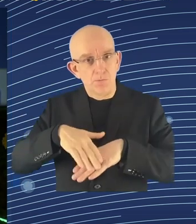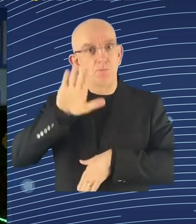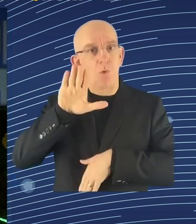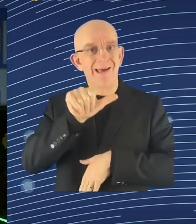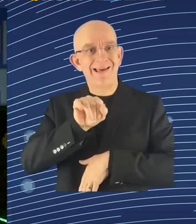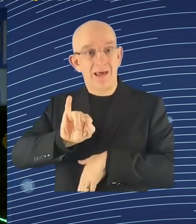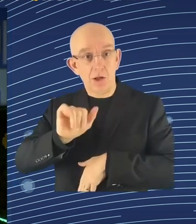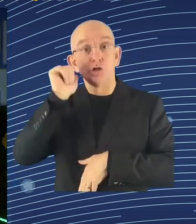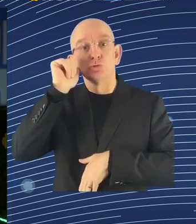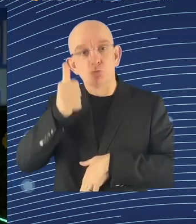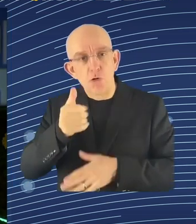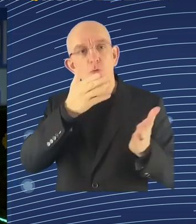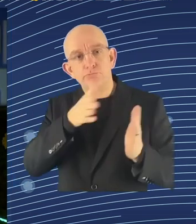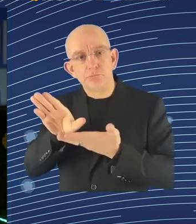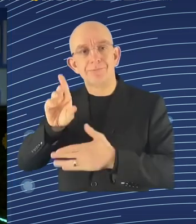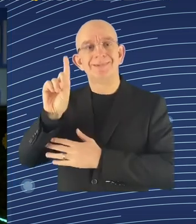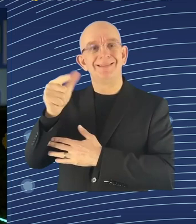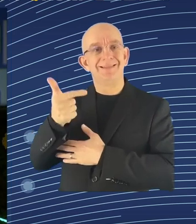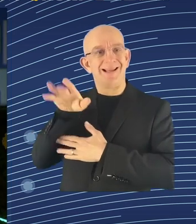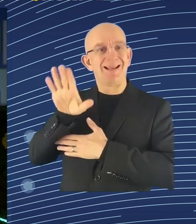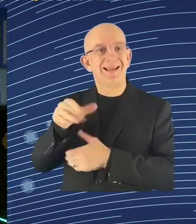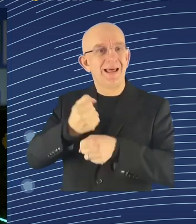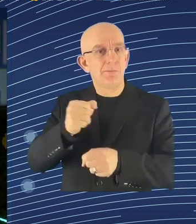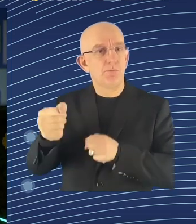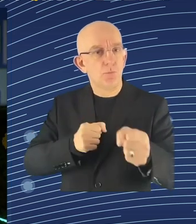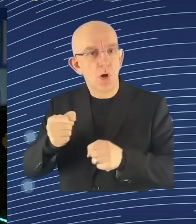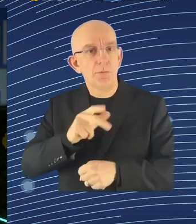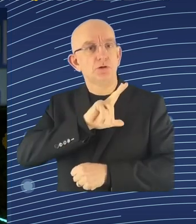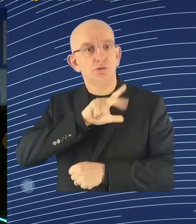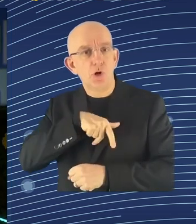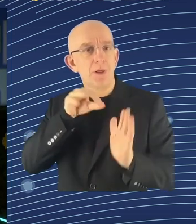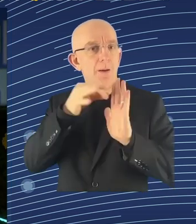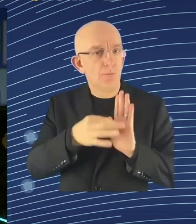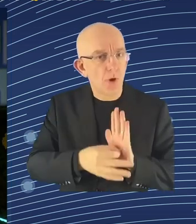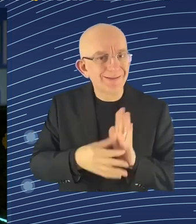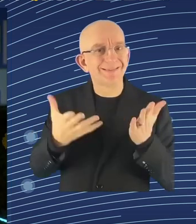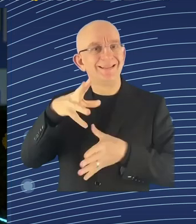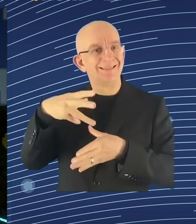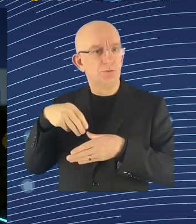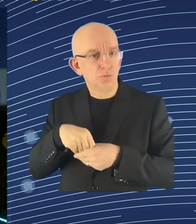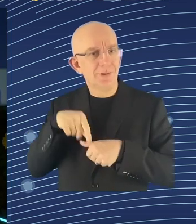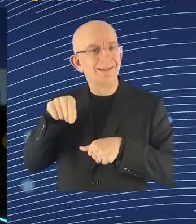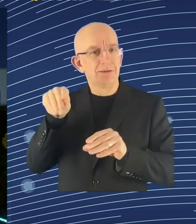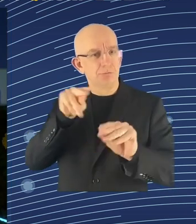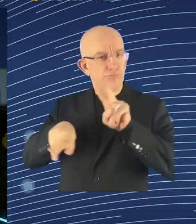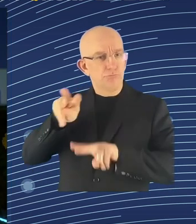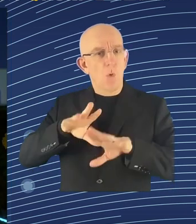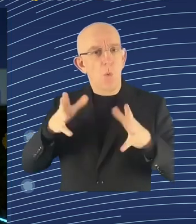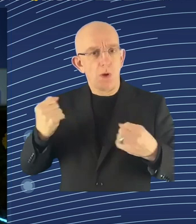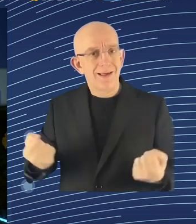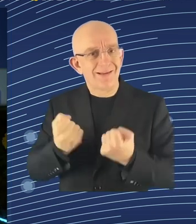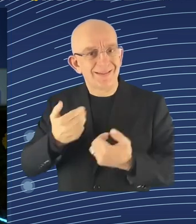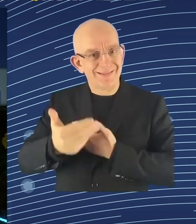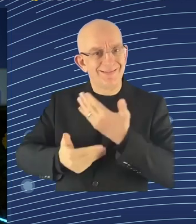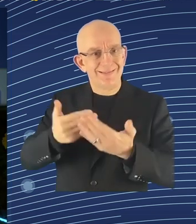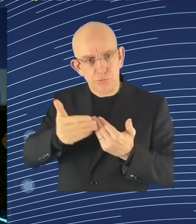Inclusion also puts in display other activities that we're doing that are also very important to build social Europe and to implement